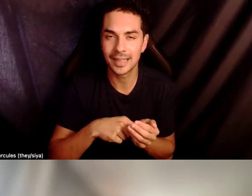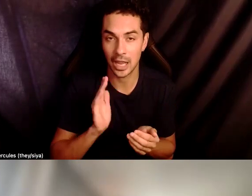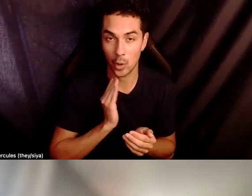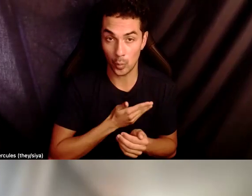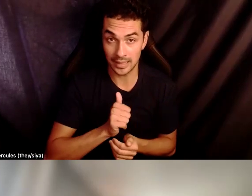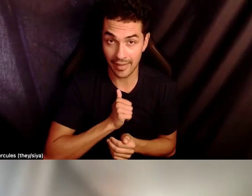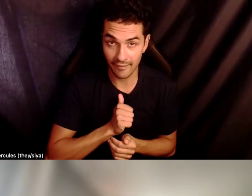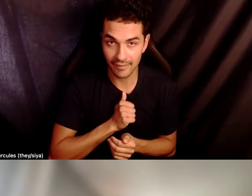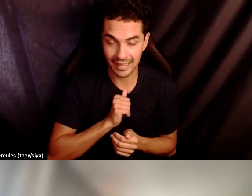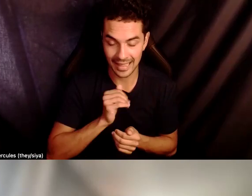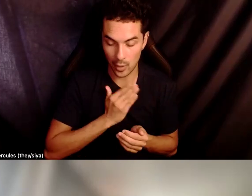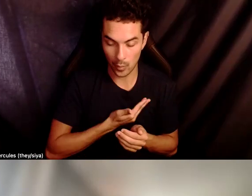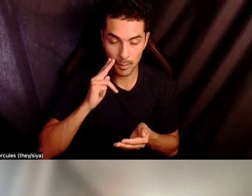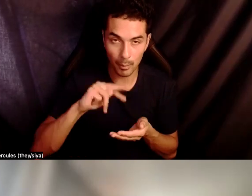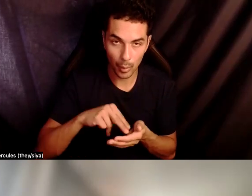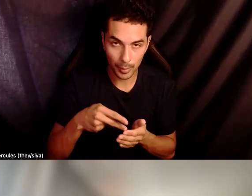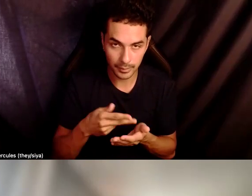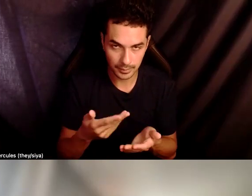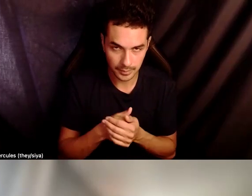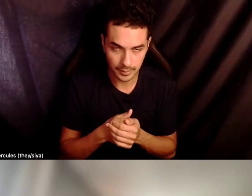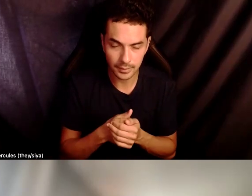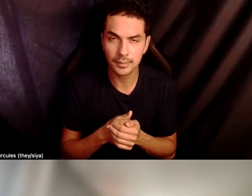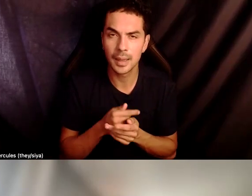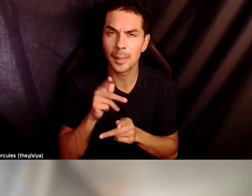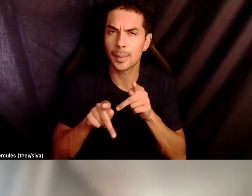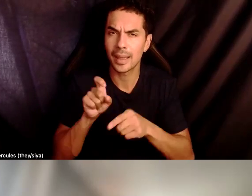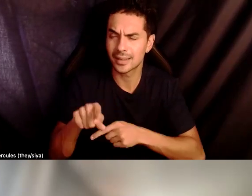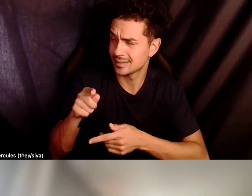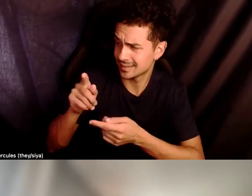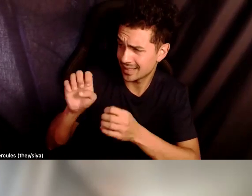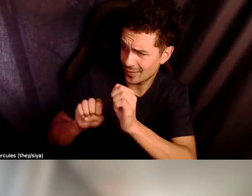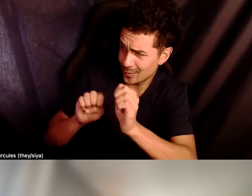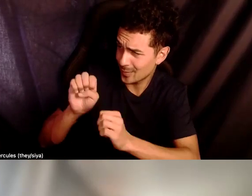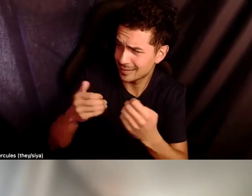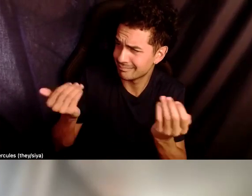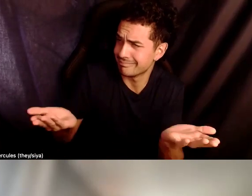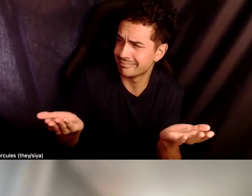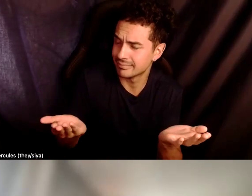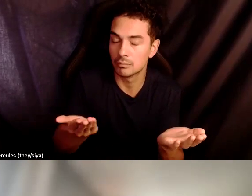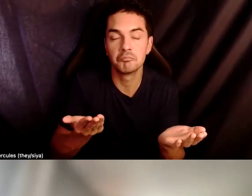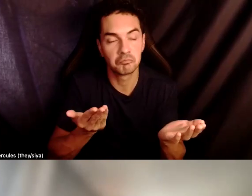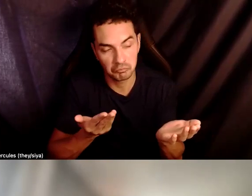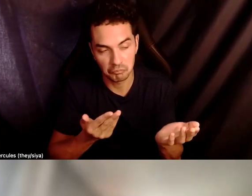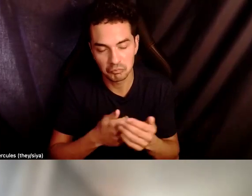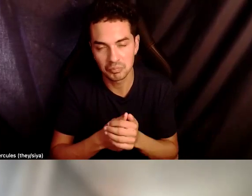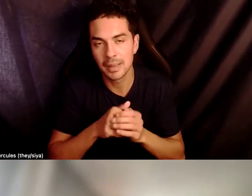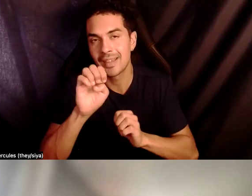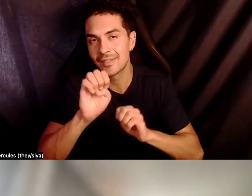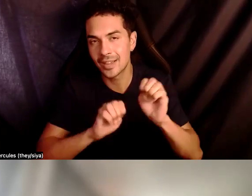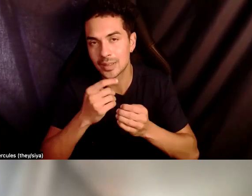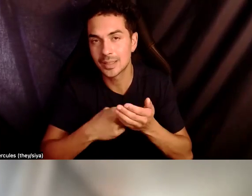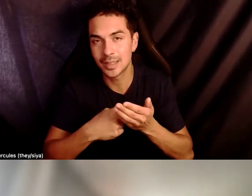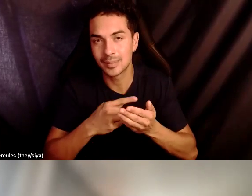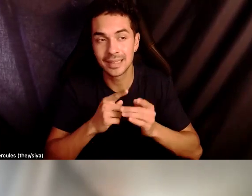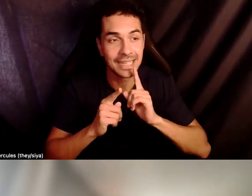So when people ask, you know, what is evaluation? Well, there's some things that evaluation isn't, right?